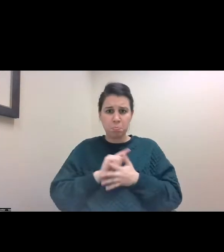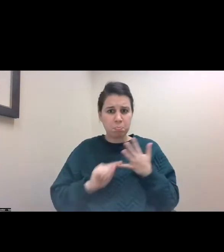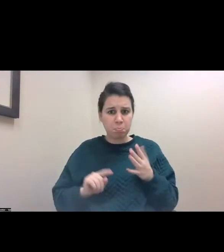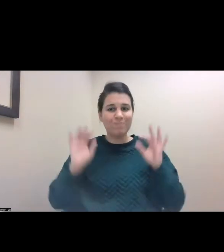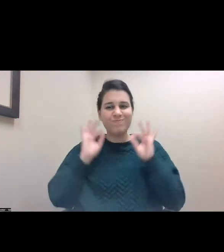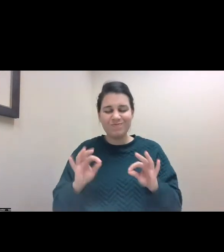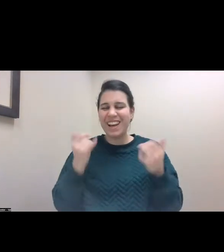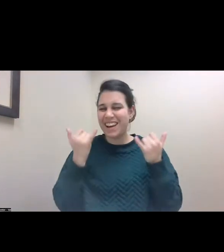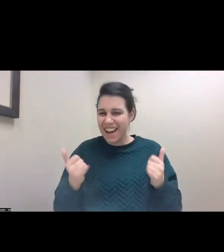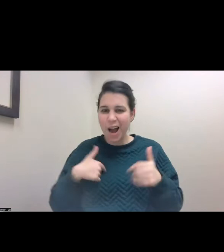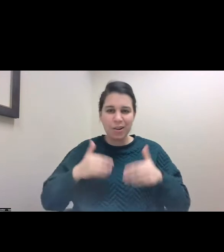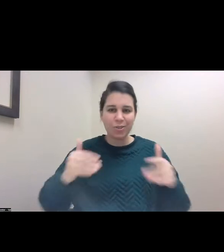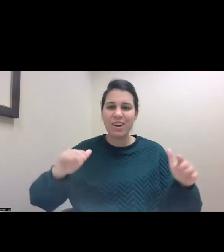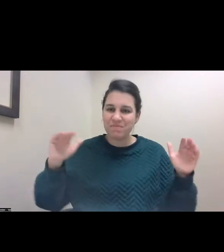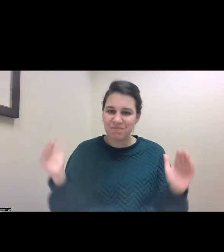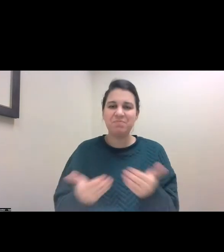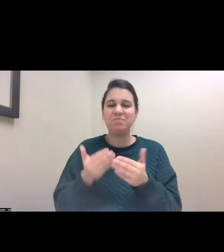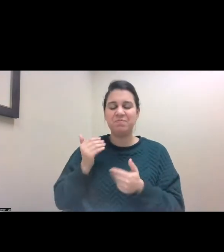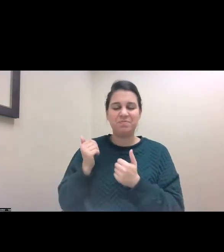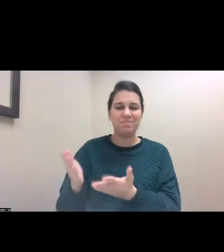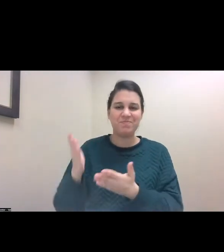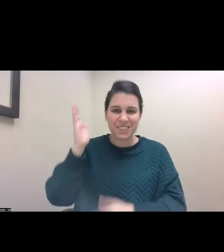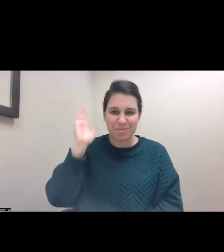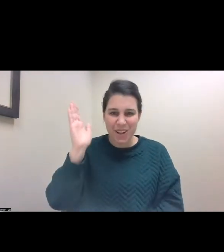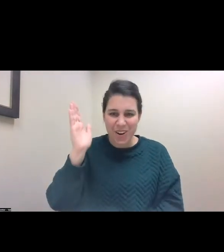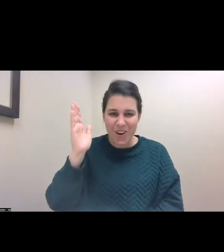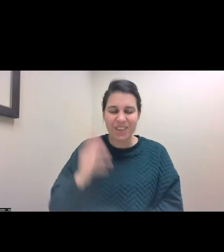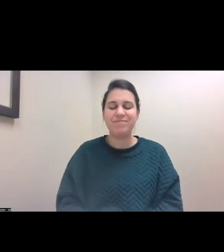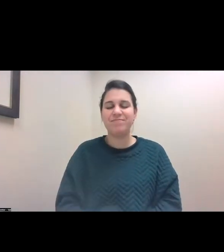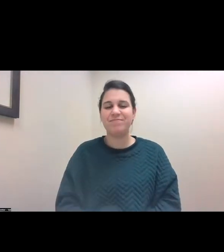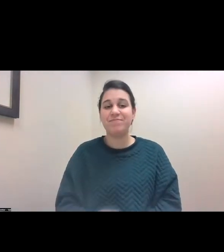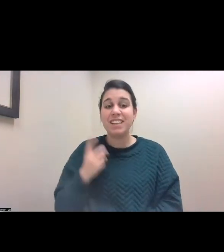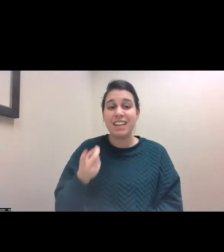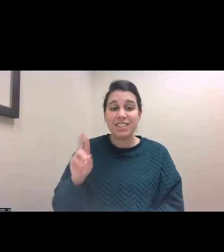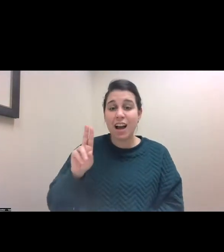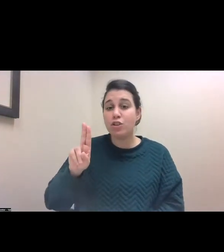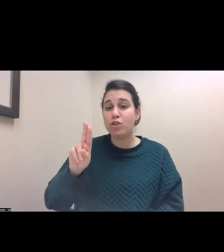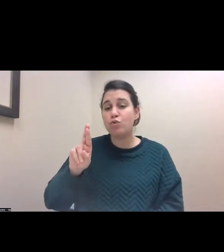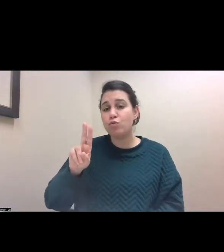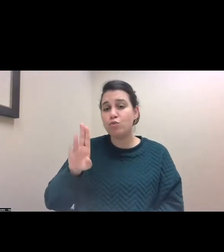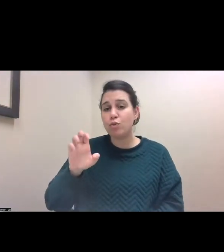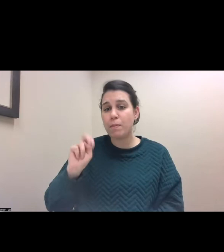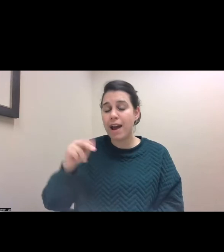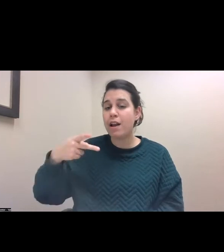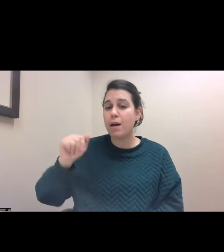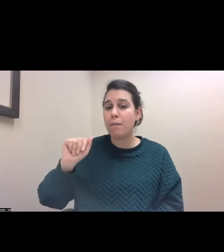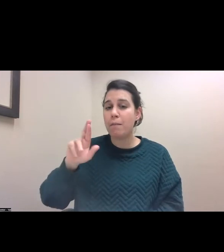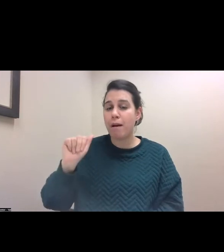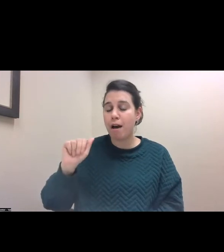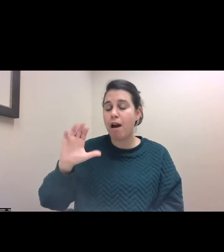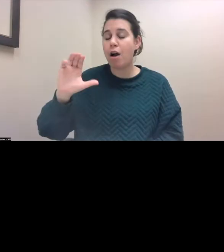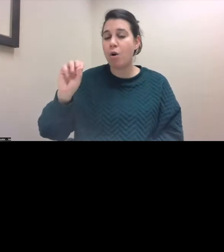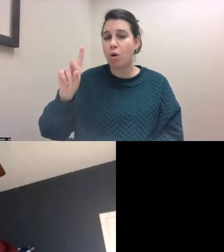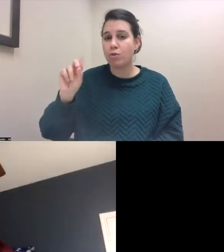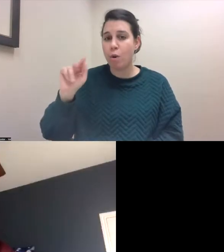any further delay, it is absolutely my pleasure to introduce today's speaker, Dr. Ruben Paracardona, who